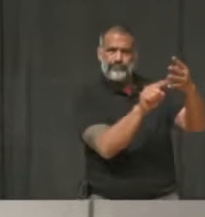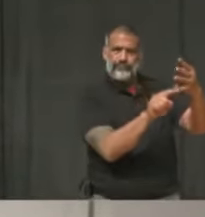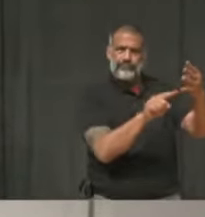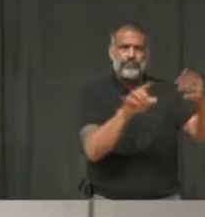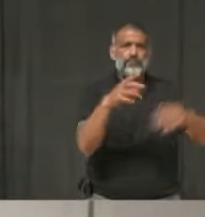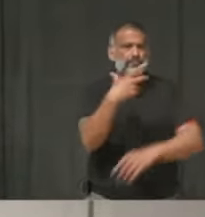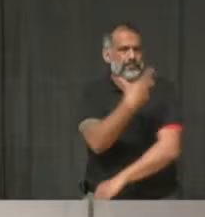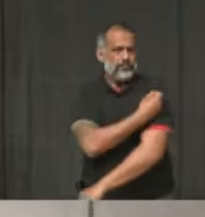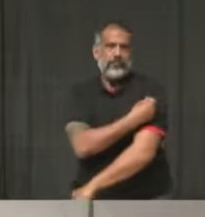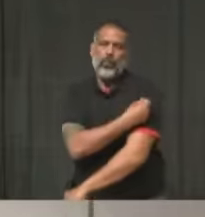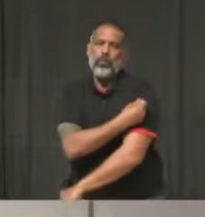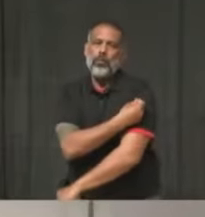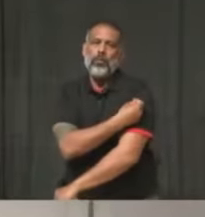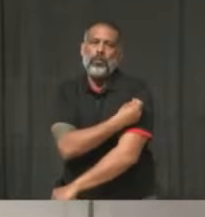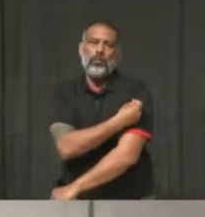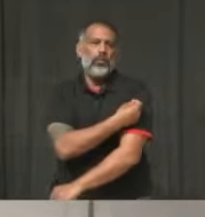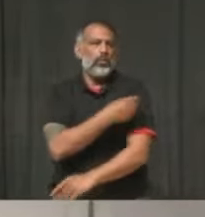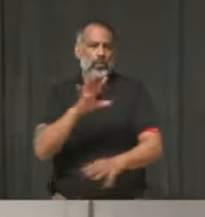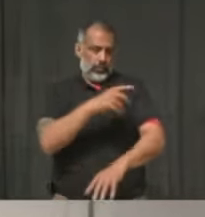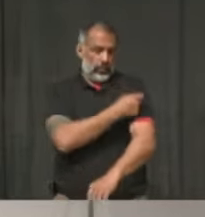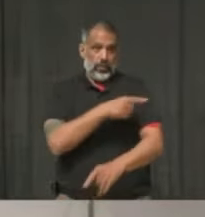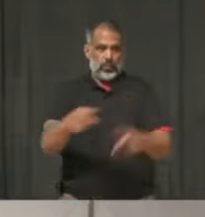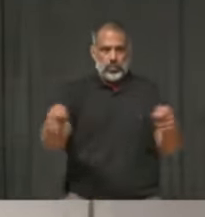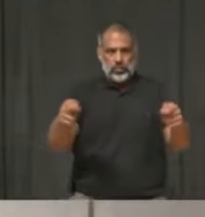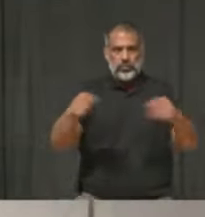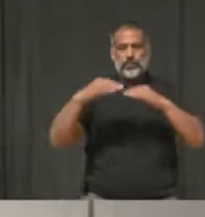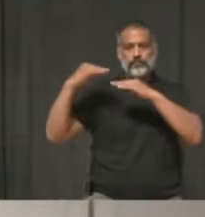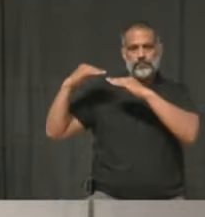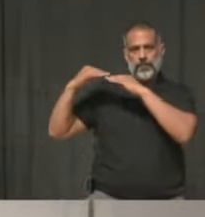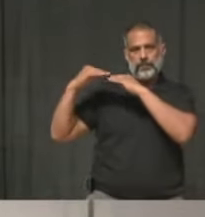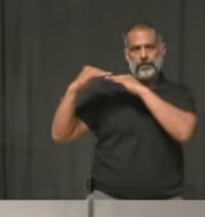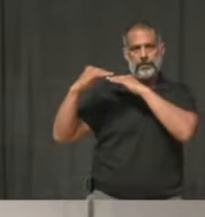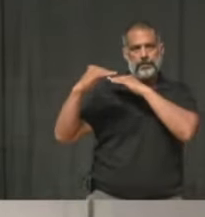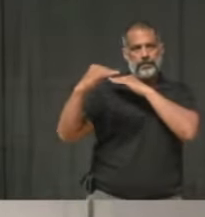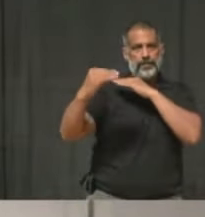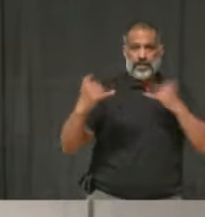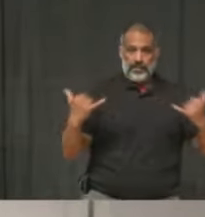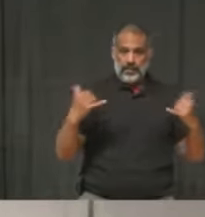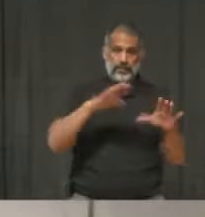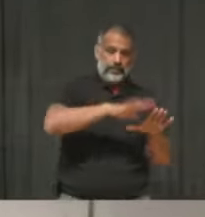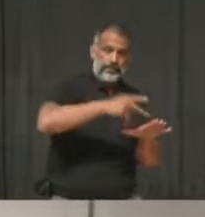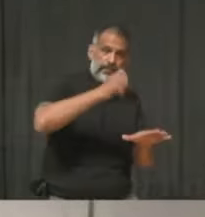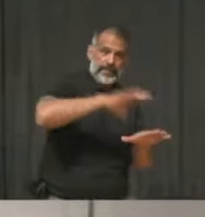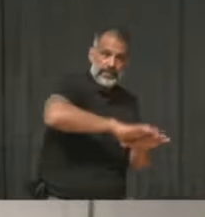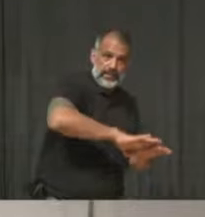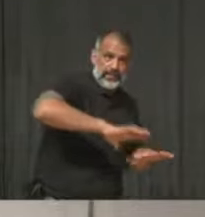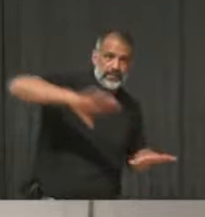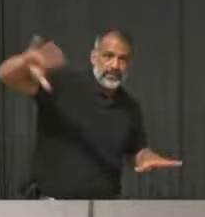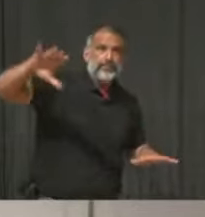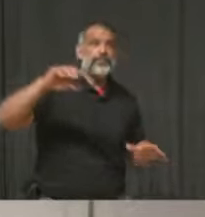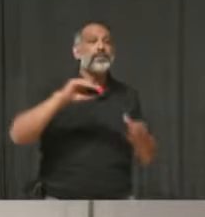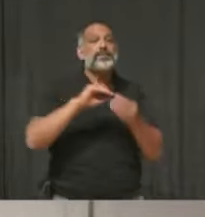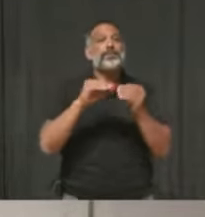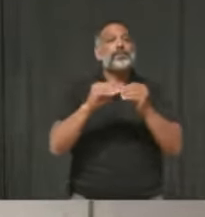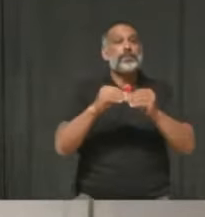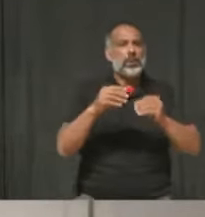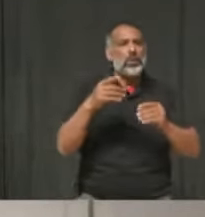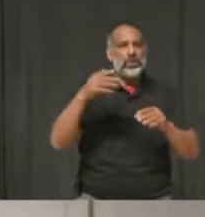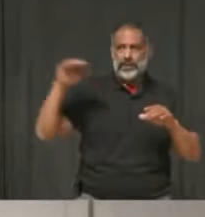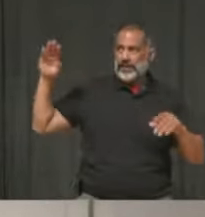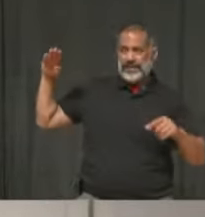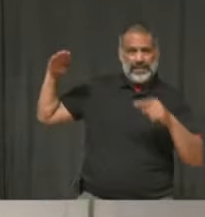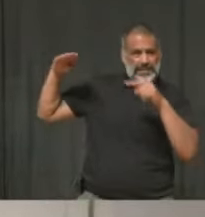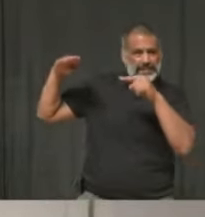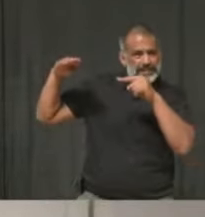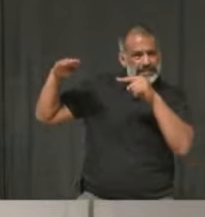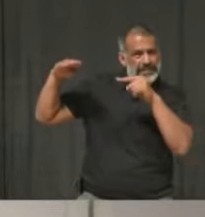control. And we're all aware of, especially in Peel, it's very challenging to bring these case numbers down. So let's just do